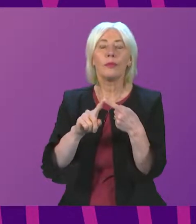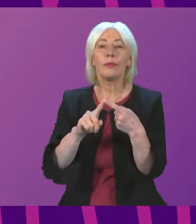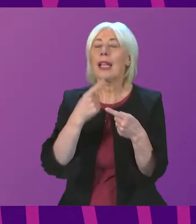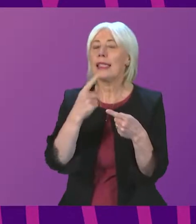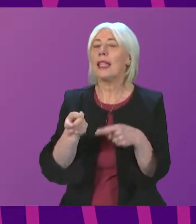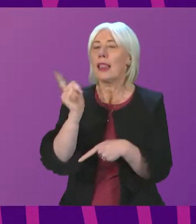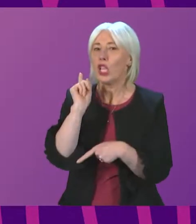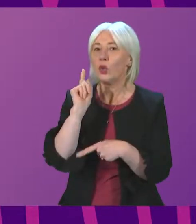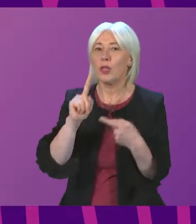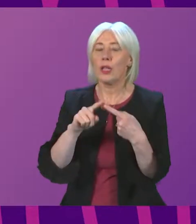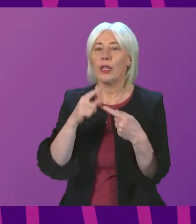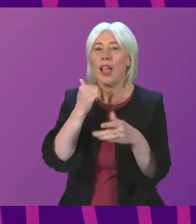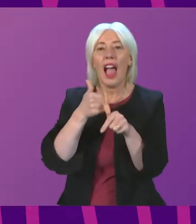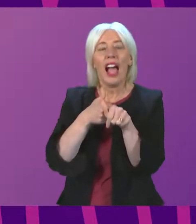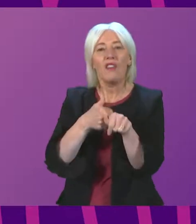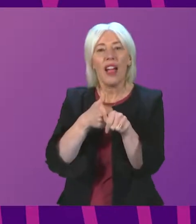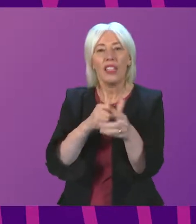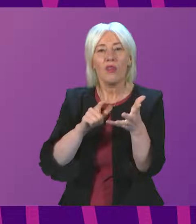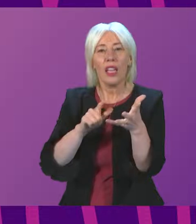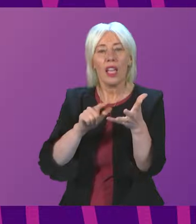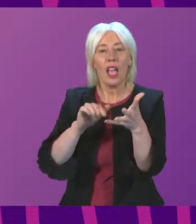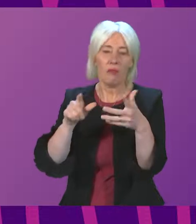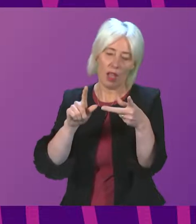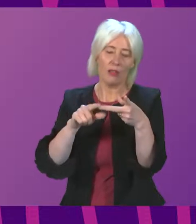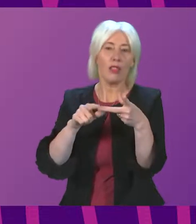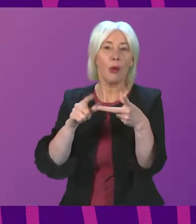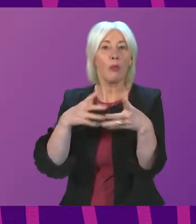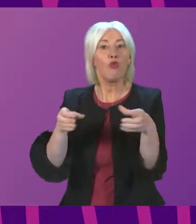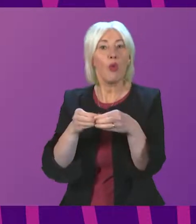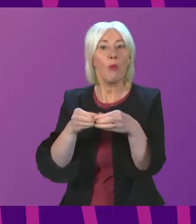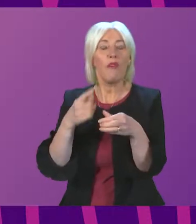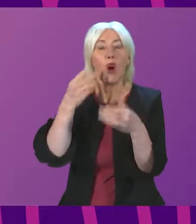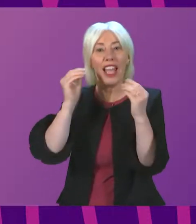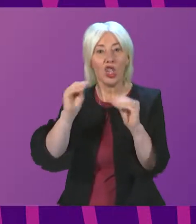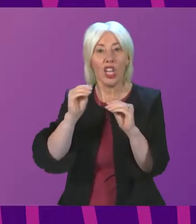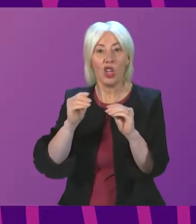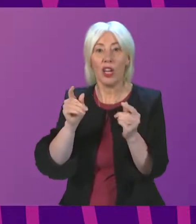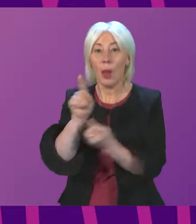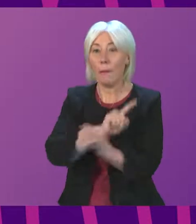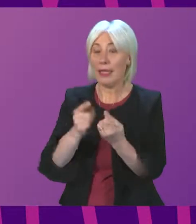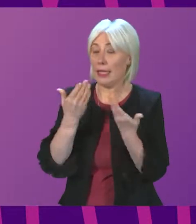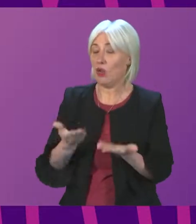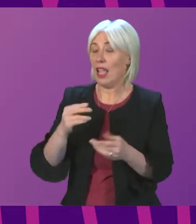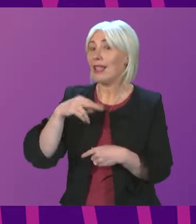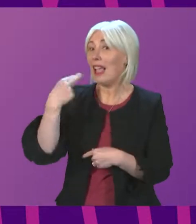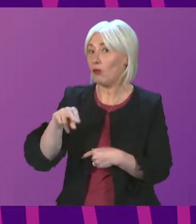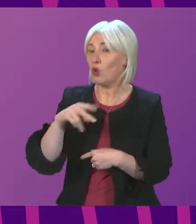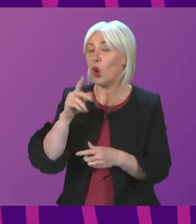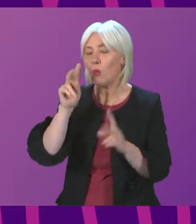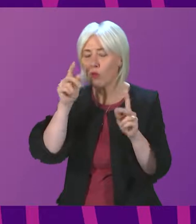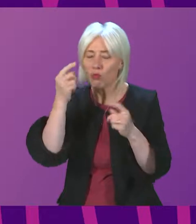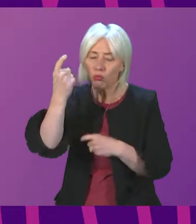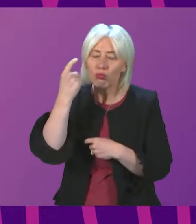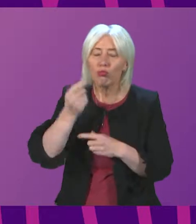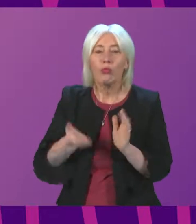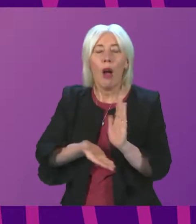last week, the advisory subgroup on education is meeting this afternoon. It will consider, again, based on the up-to-date data whether